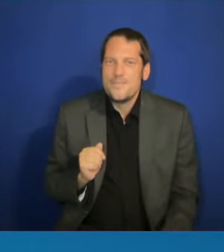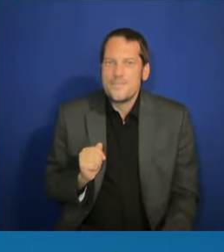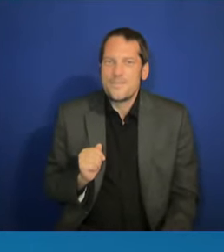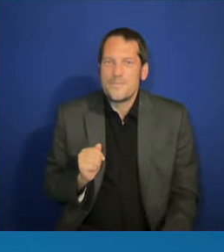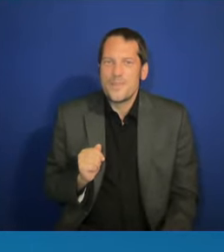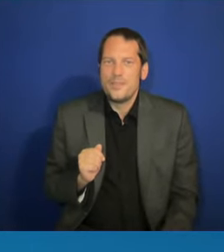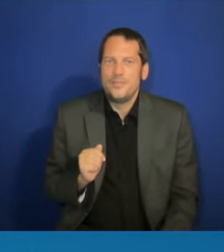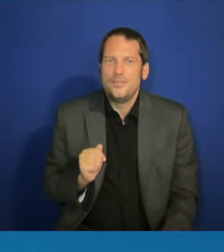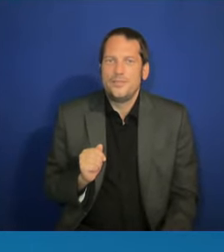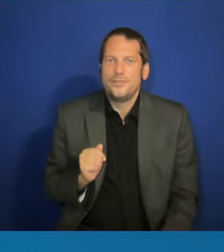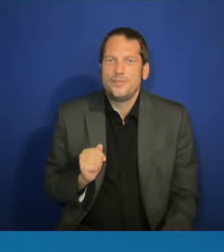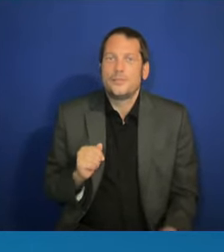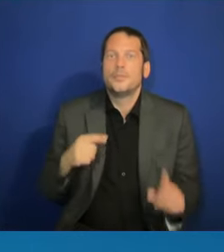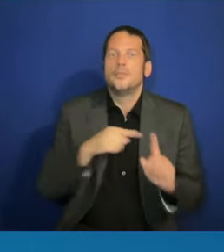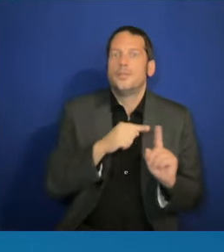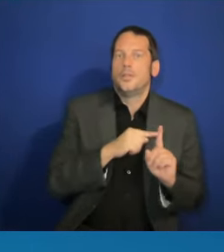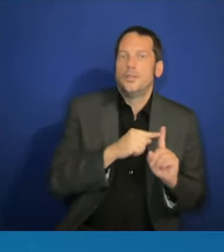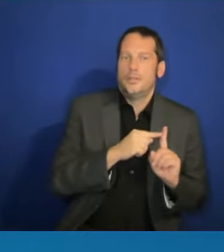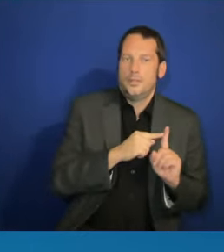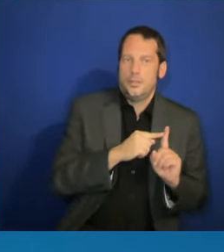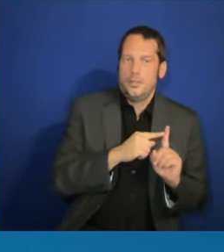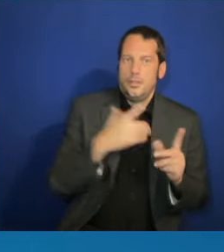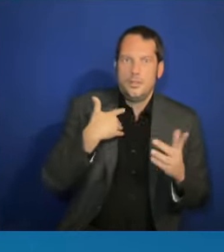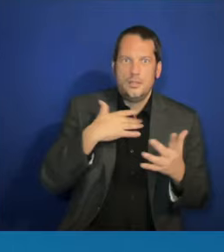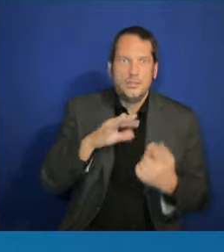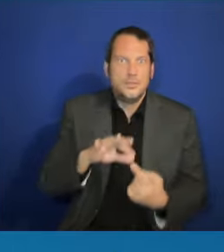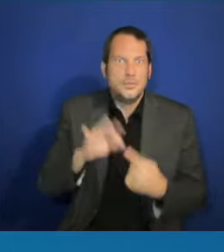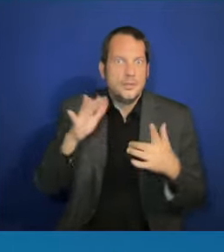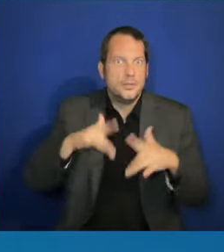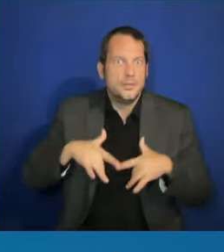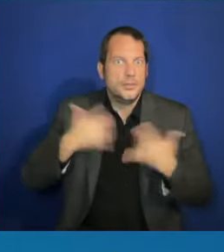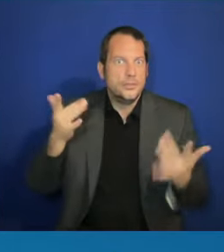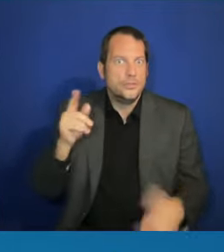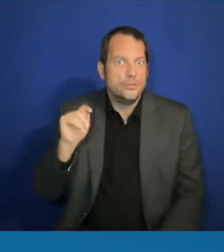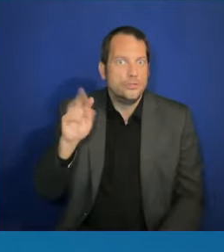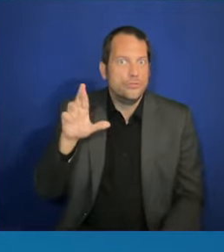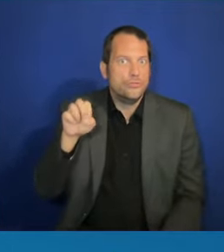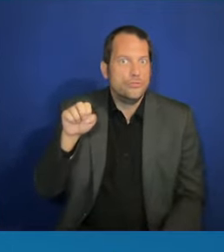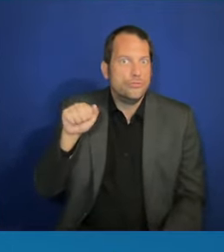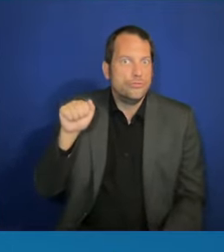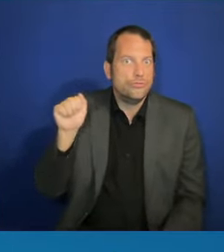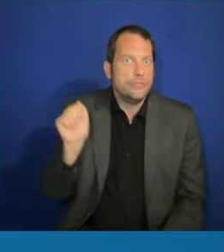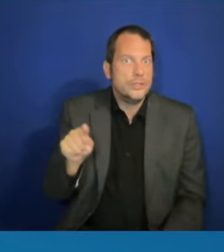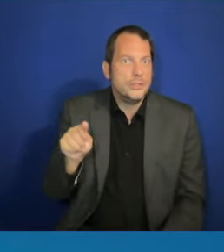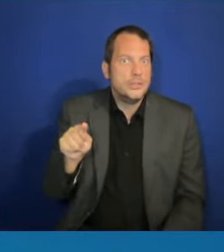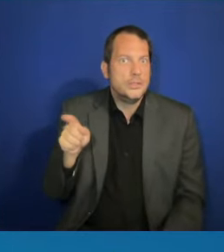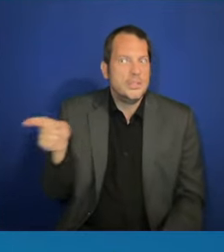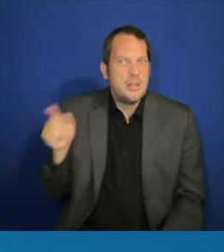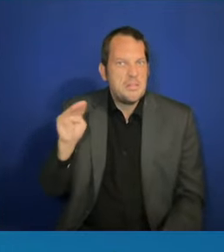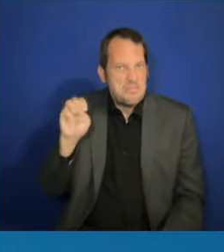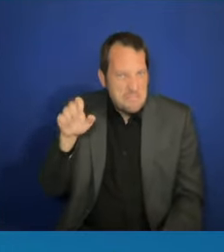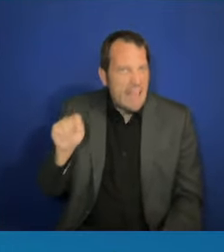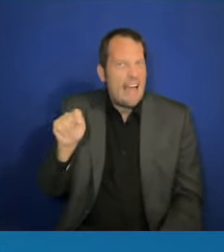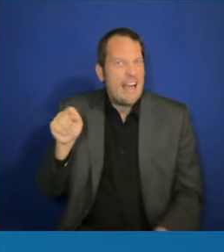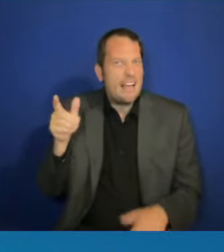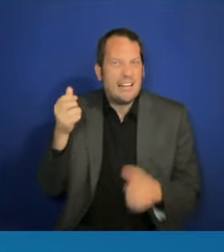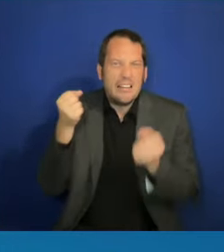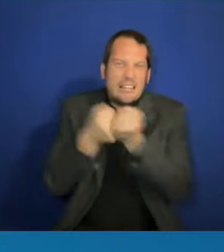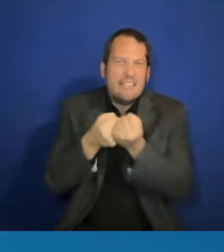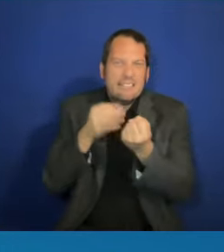He's also a Mets fan, by the way. Give it up for the Mets. All right.